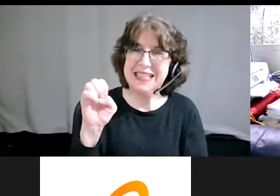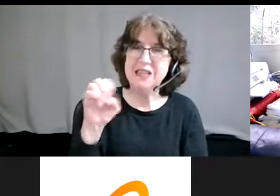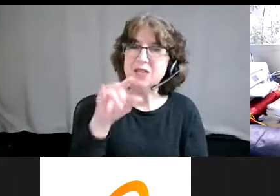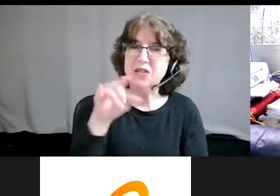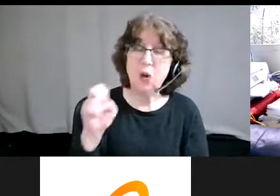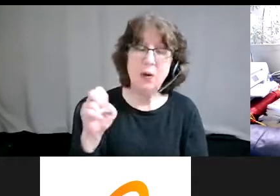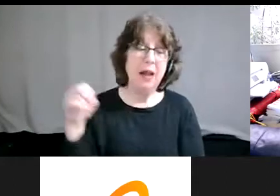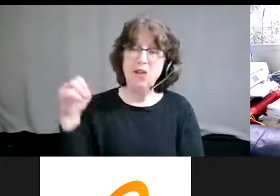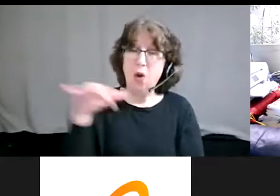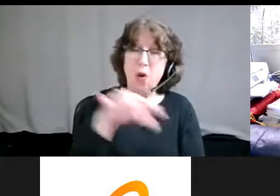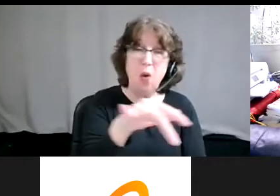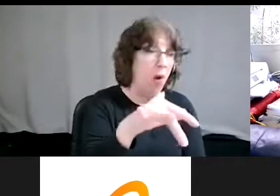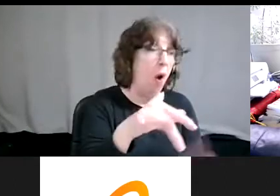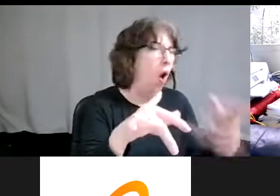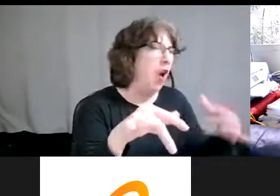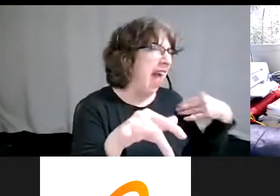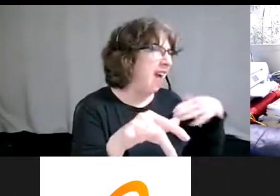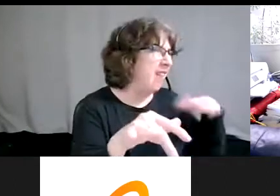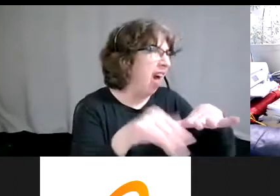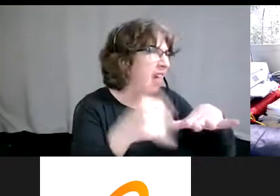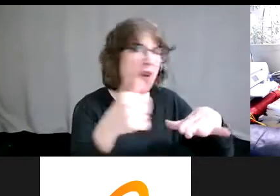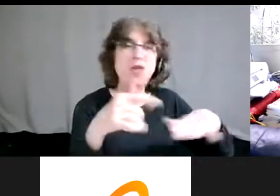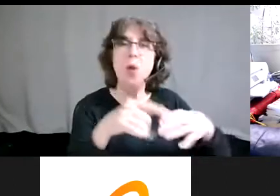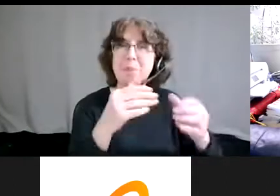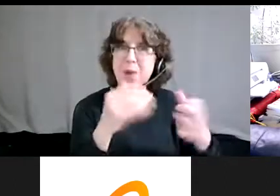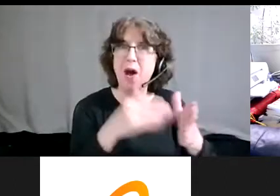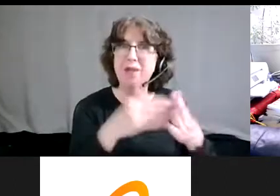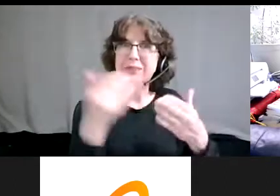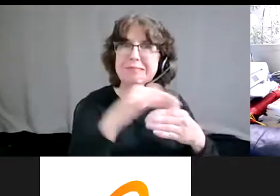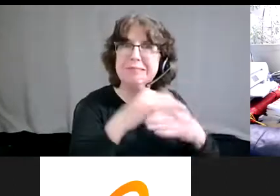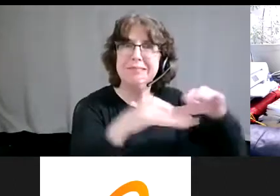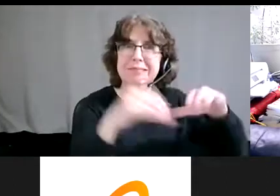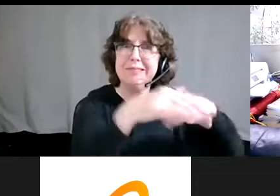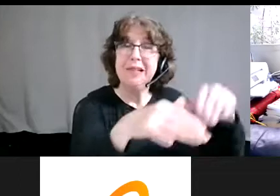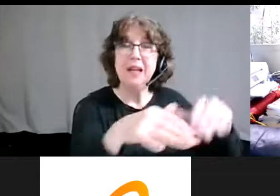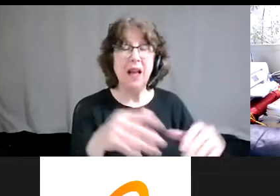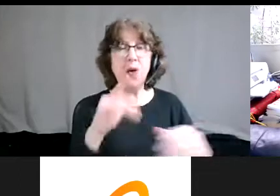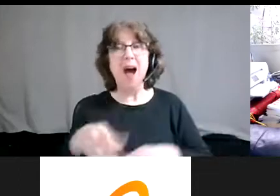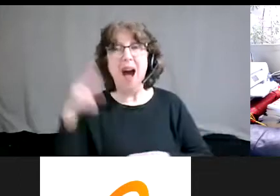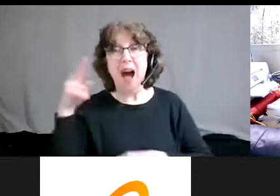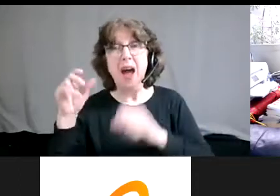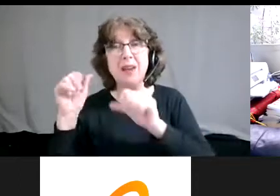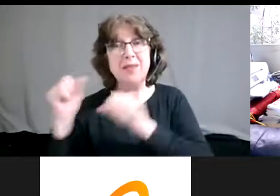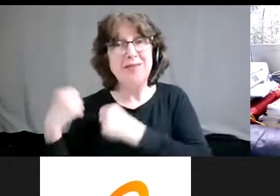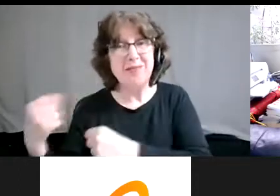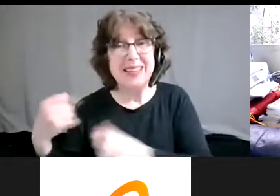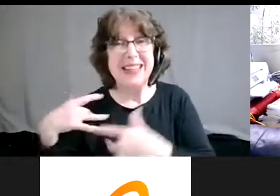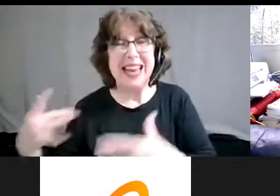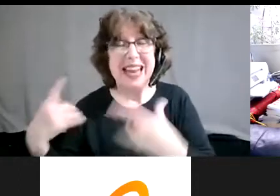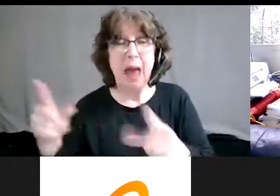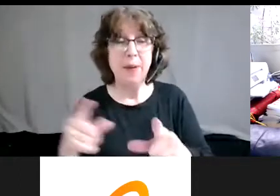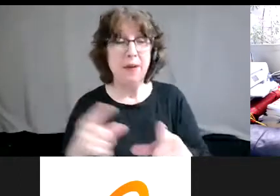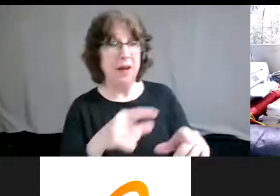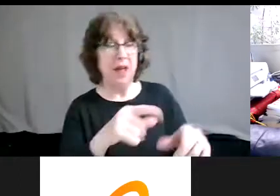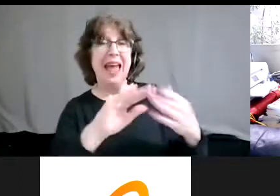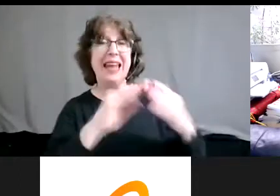high tendency for that sacrifice zone to not only be over a residential area, but that statistically the